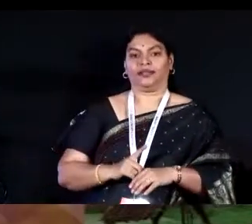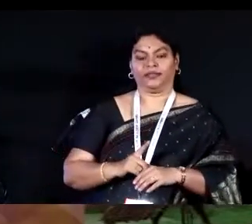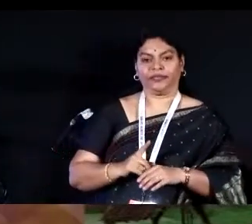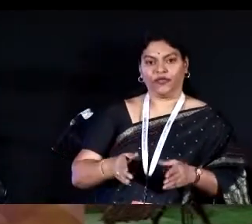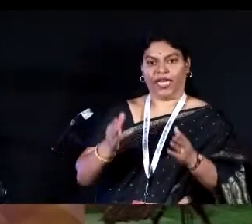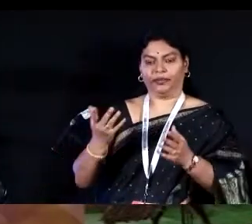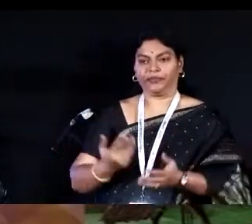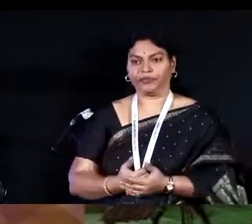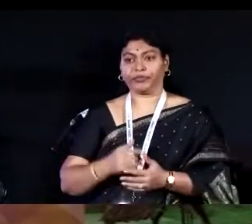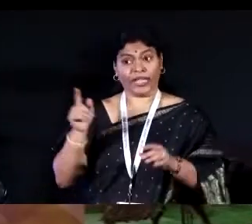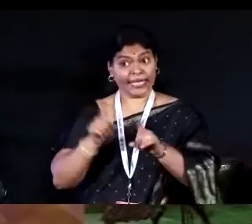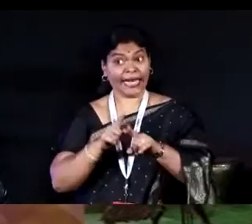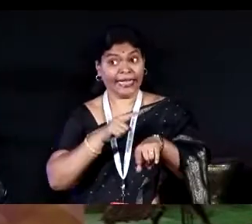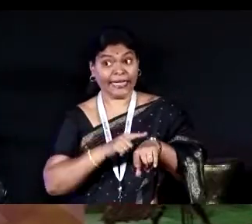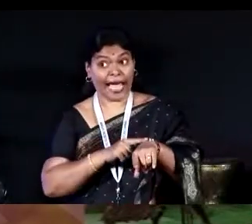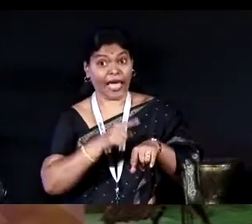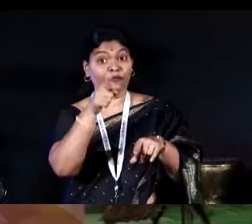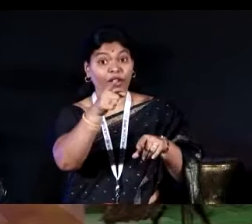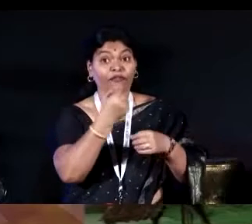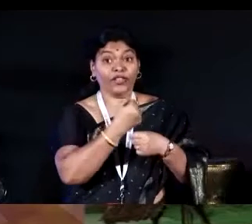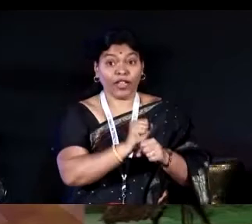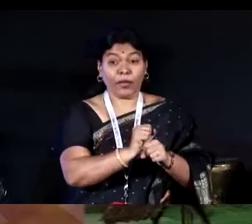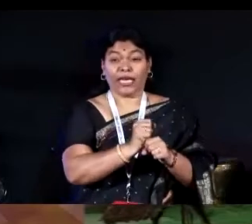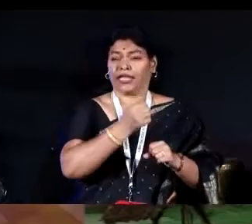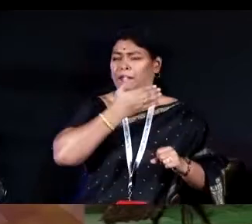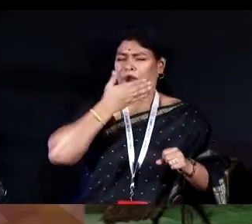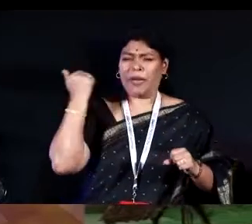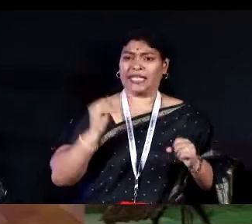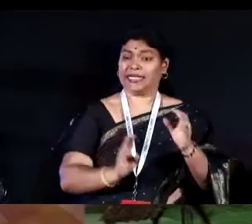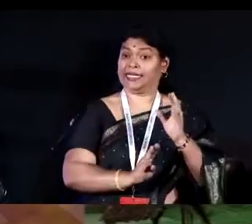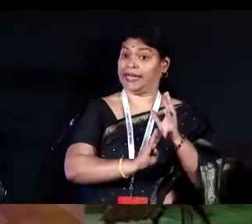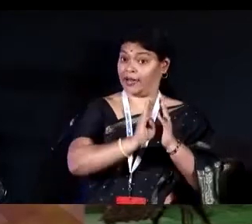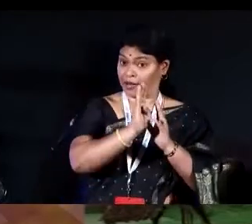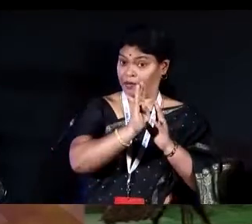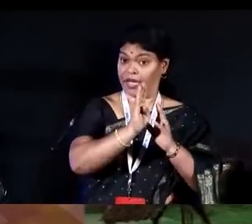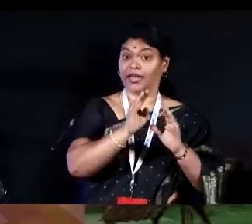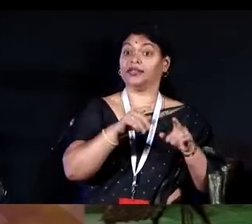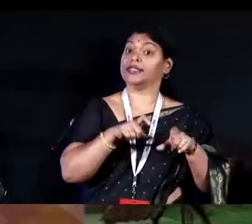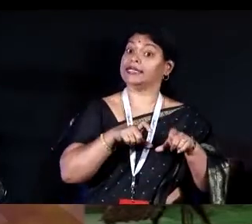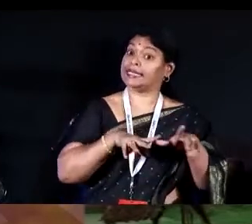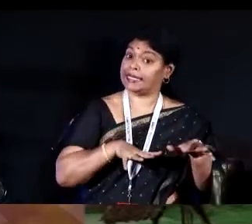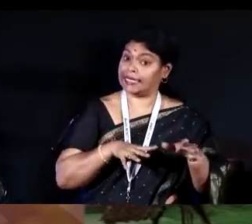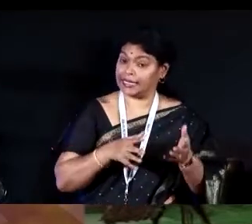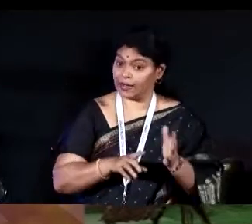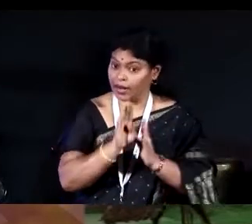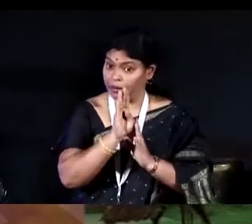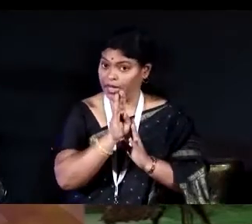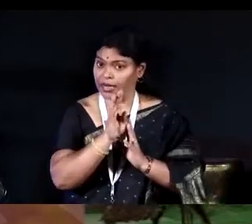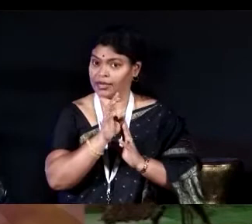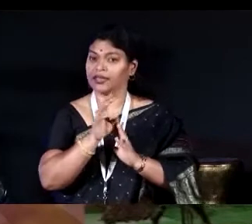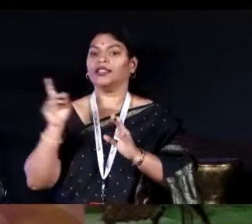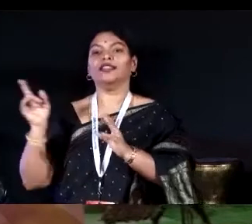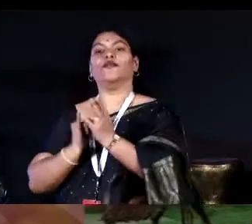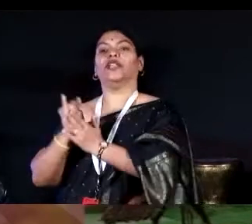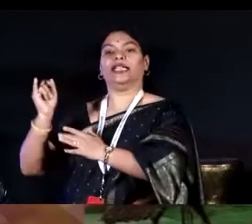Exactly the time when we are creating the best possible structures and all kind of urban related schemes, your rural